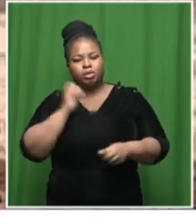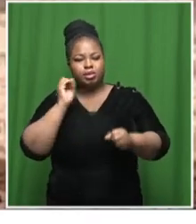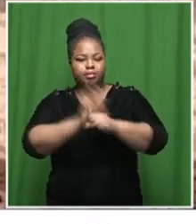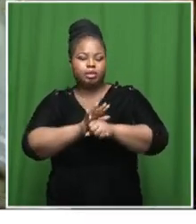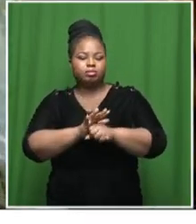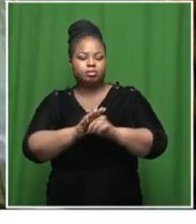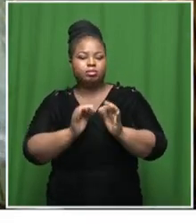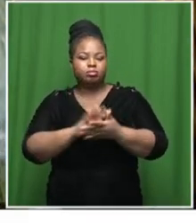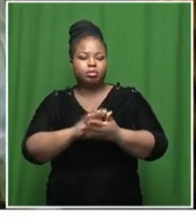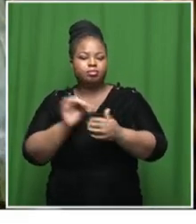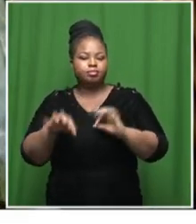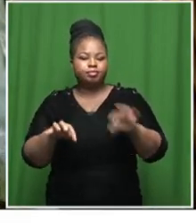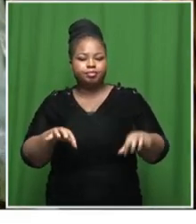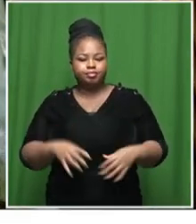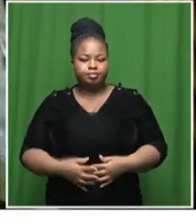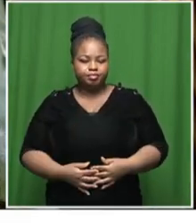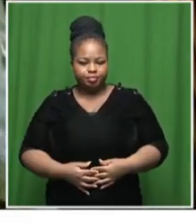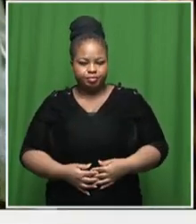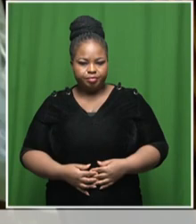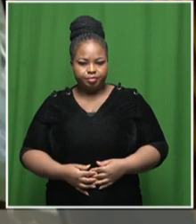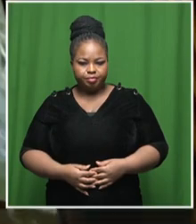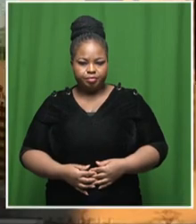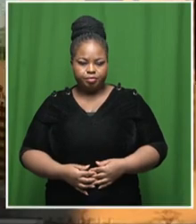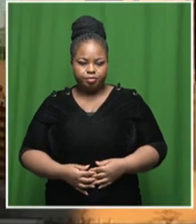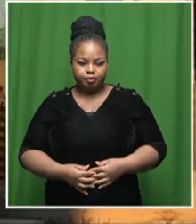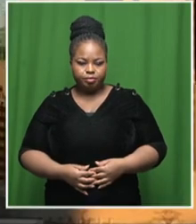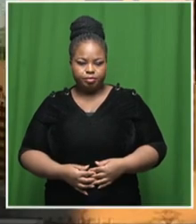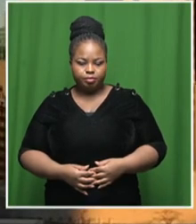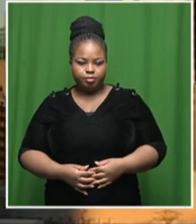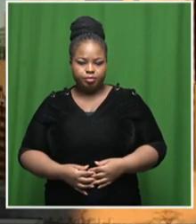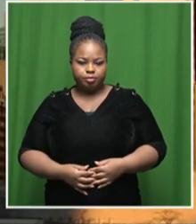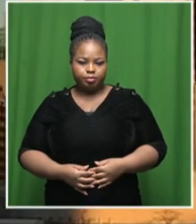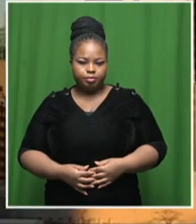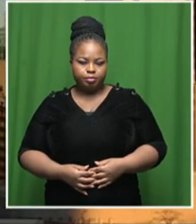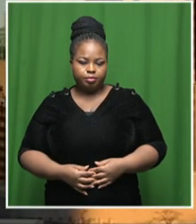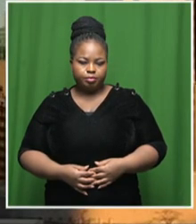impair the two-state solution sherman brysby's SABC news new york